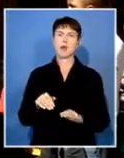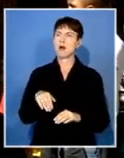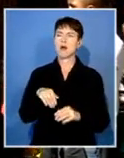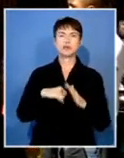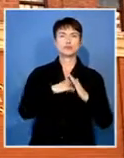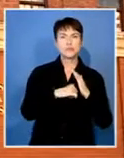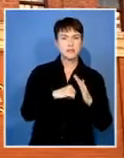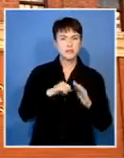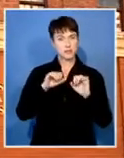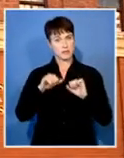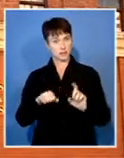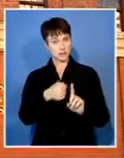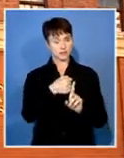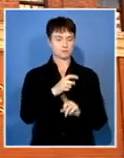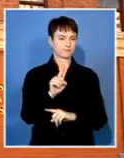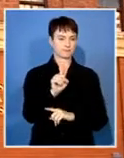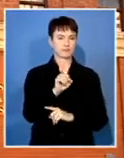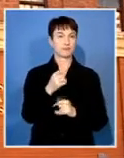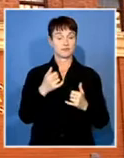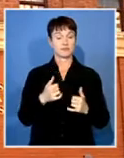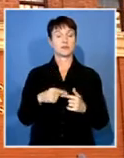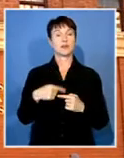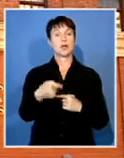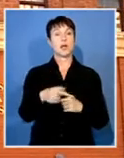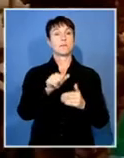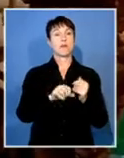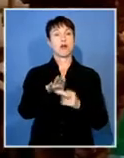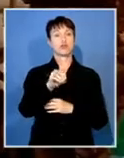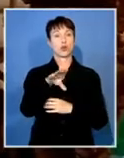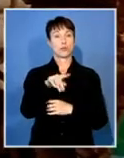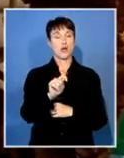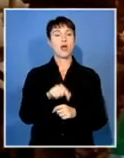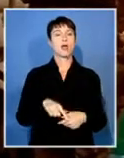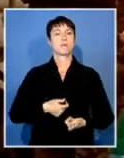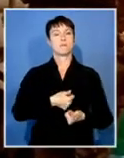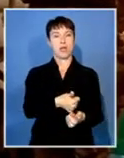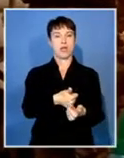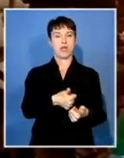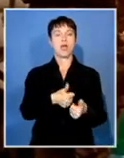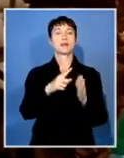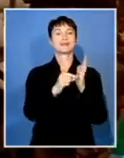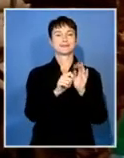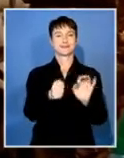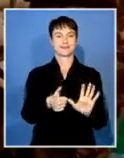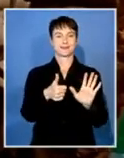or from anybody else. The case resumes on the 16th of October. No more to Solvangli, SBC News, Cape Town.